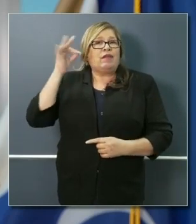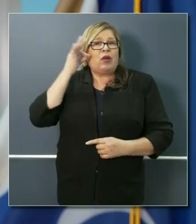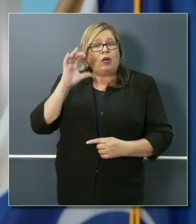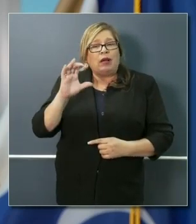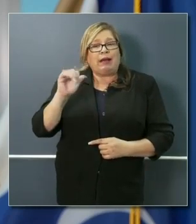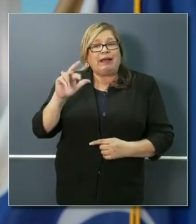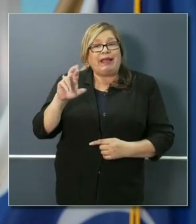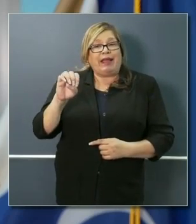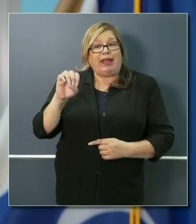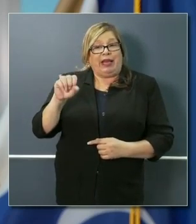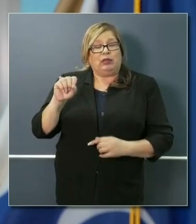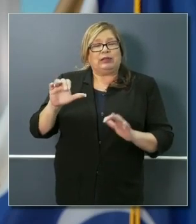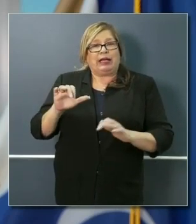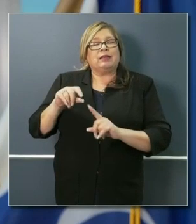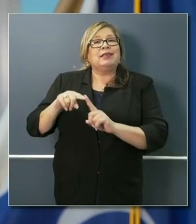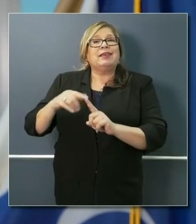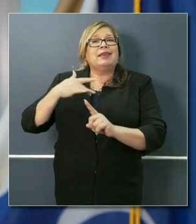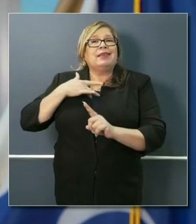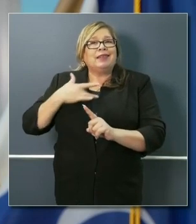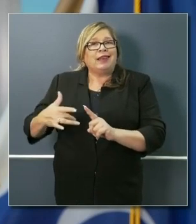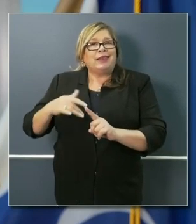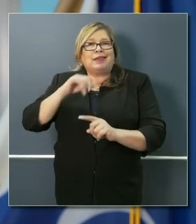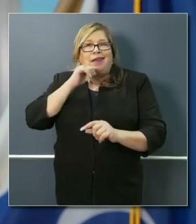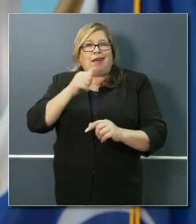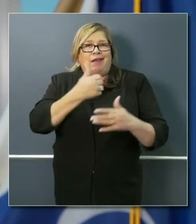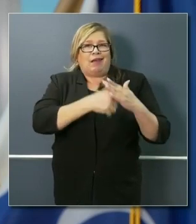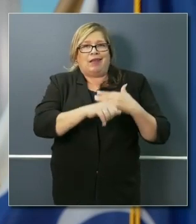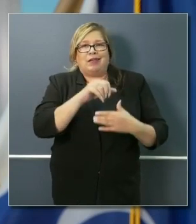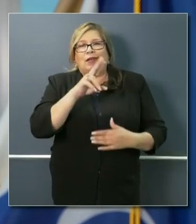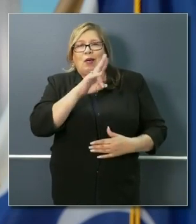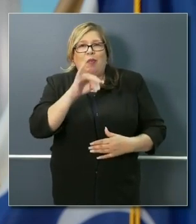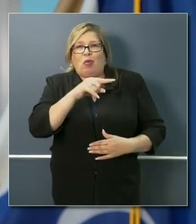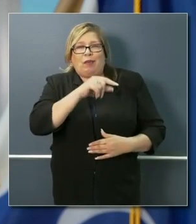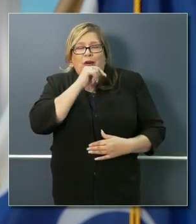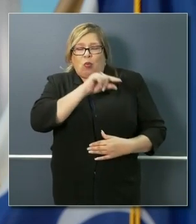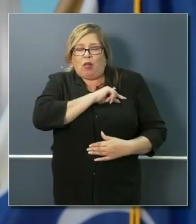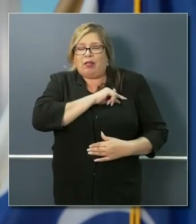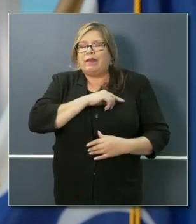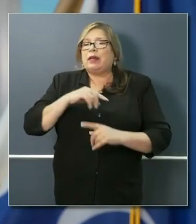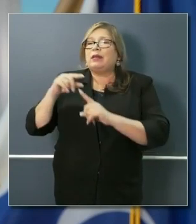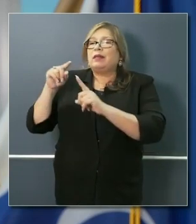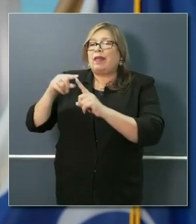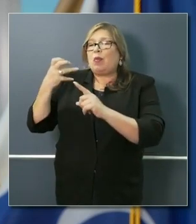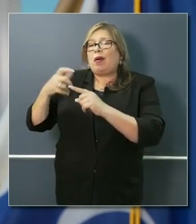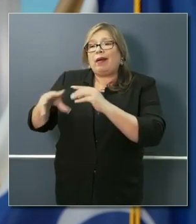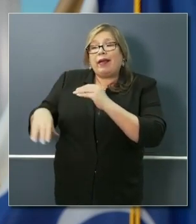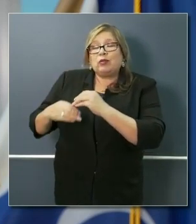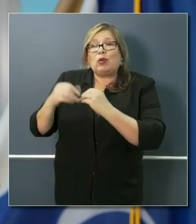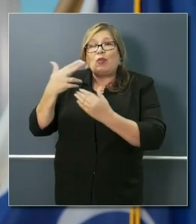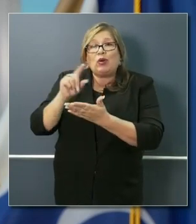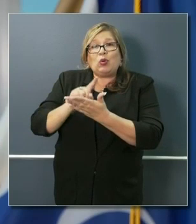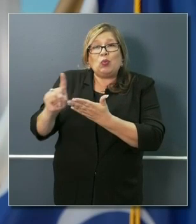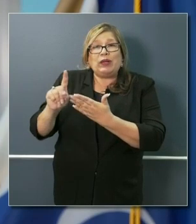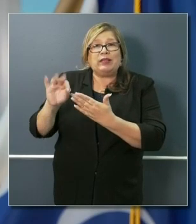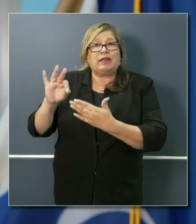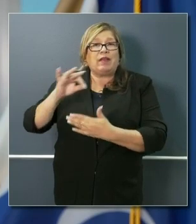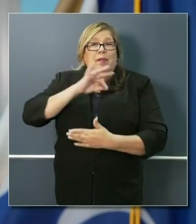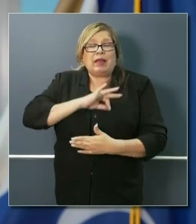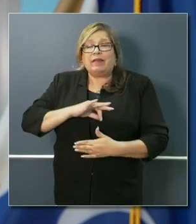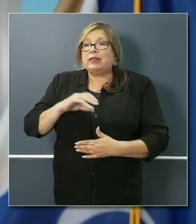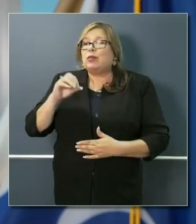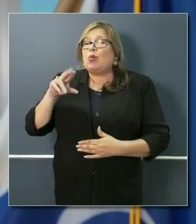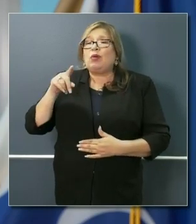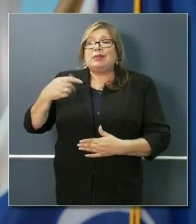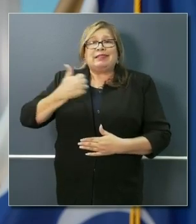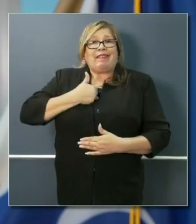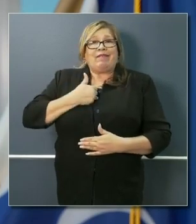been covered under unemployment, for example, wanting an extra 13 weeks of benefits or the self-employed. They currently have no option on